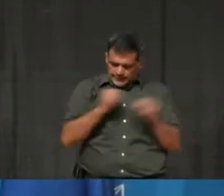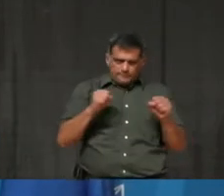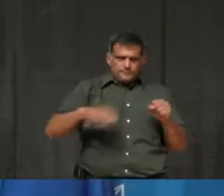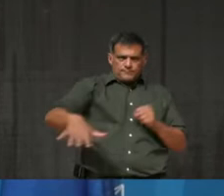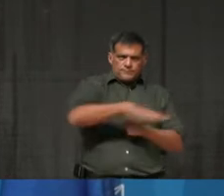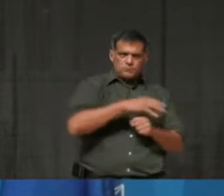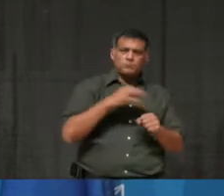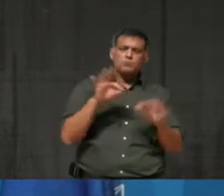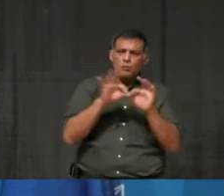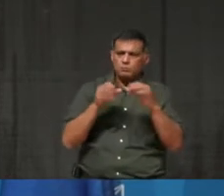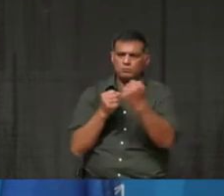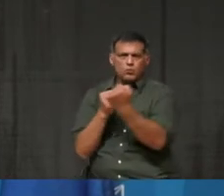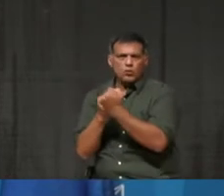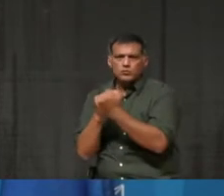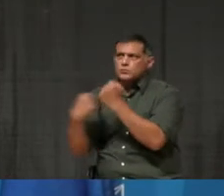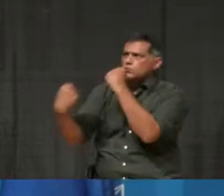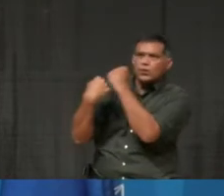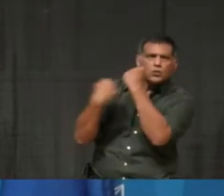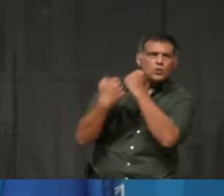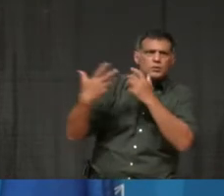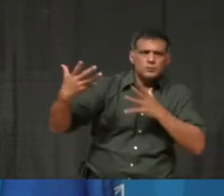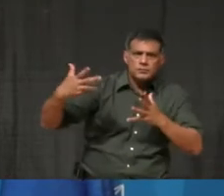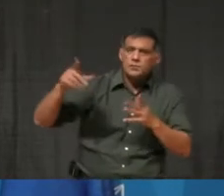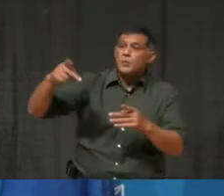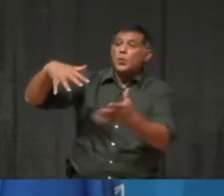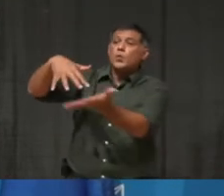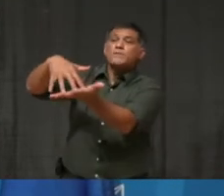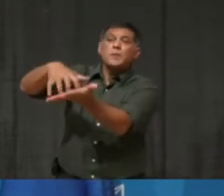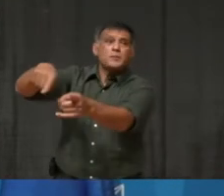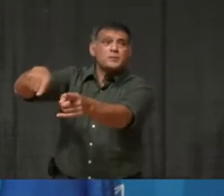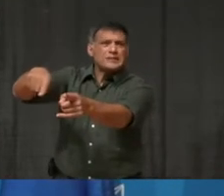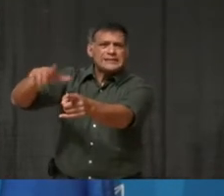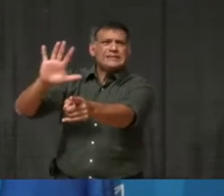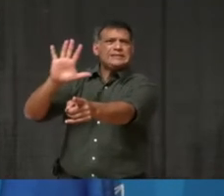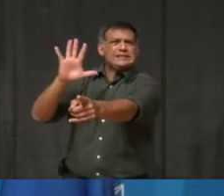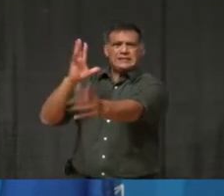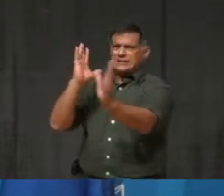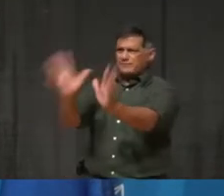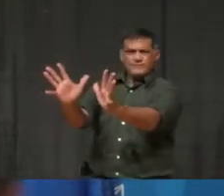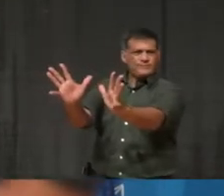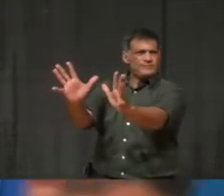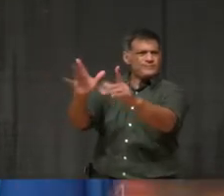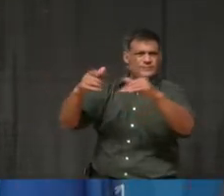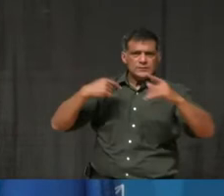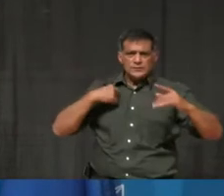community, who are taking the brunt of this disease head-on. Thank you, and I'll pass it back to Madam Mayor.